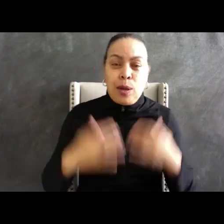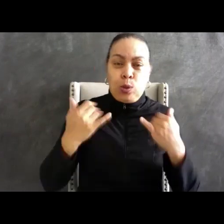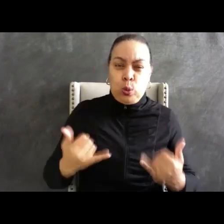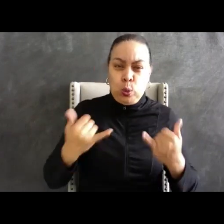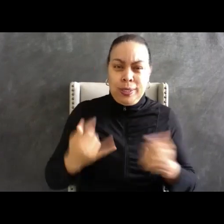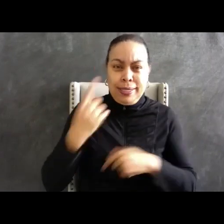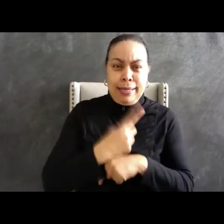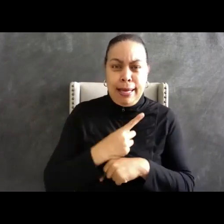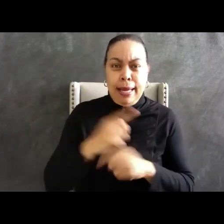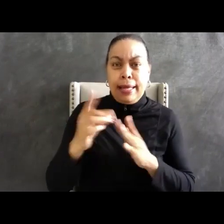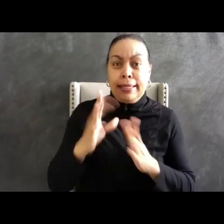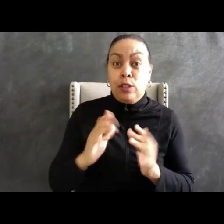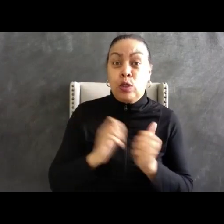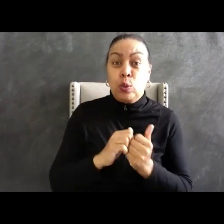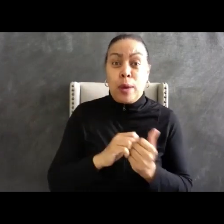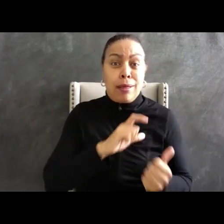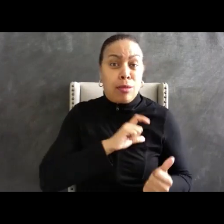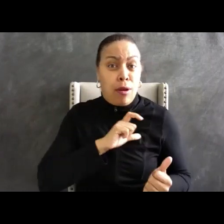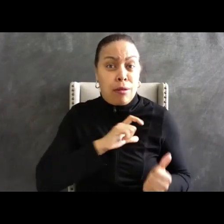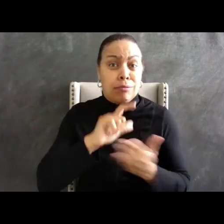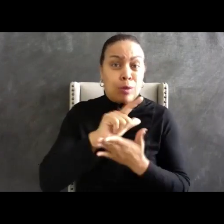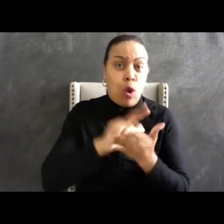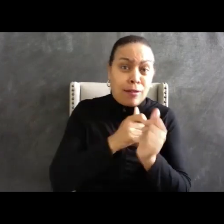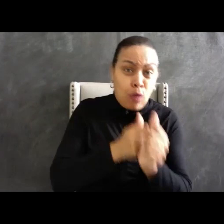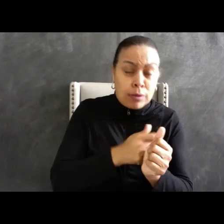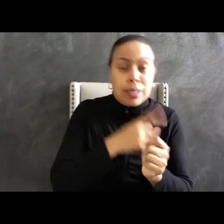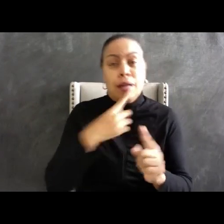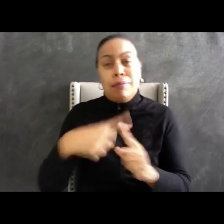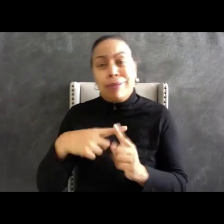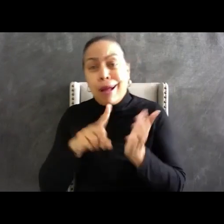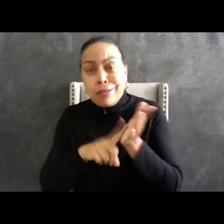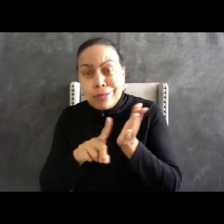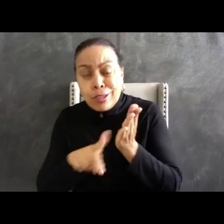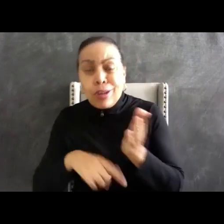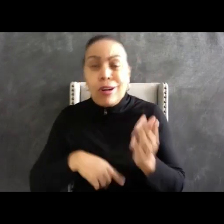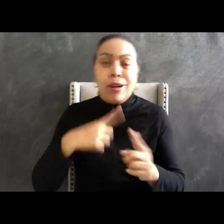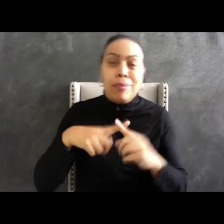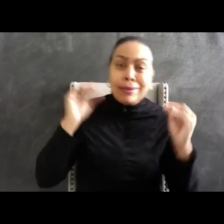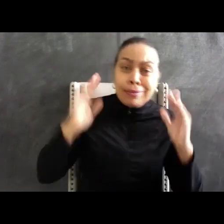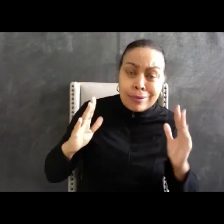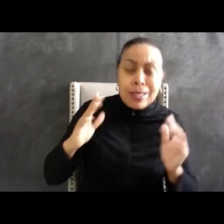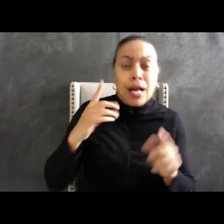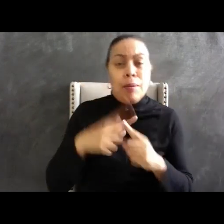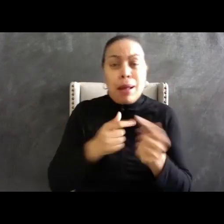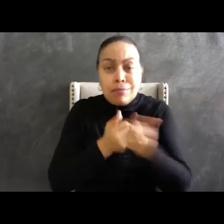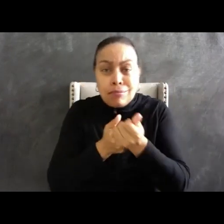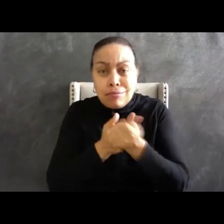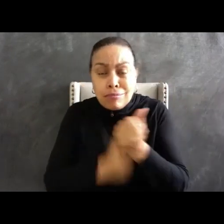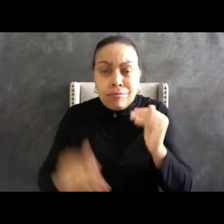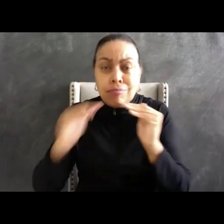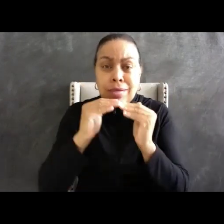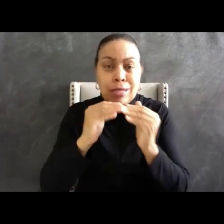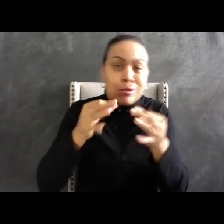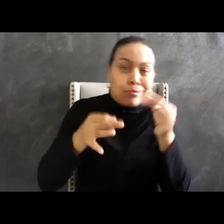and that it be done now. As a former mayor of the city of Minneapolis, a former